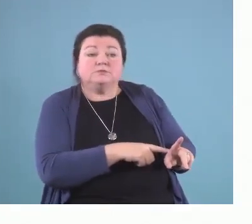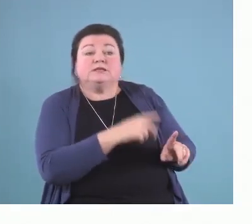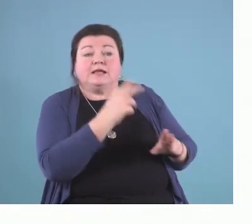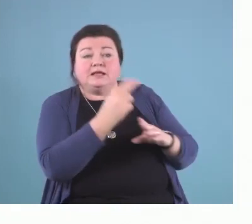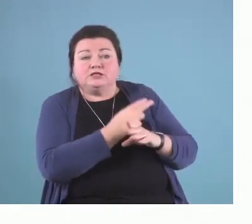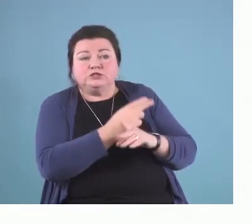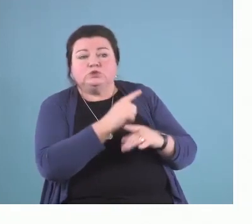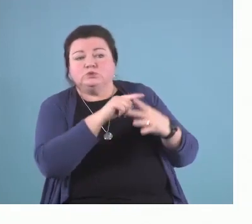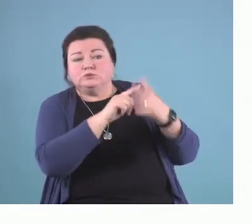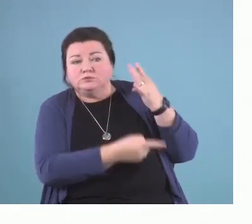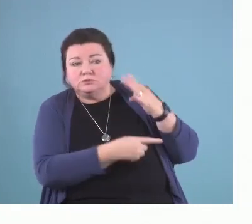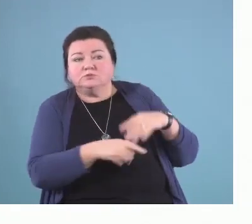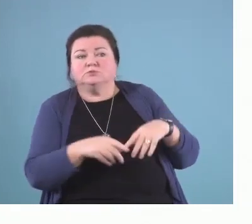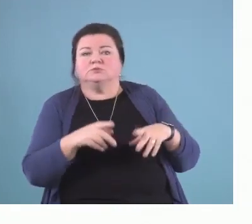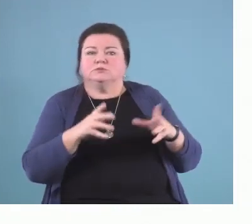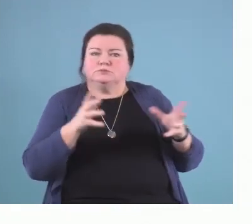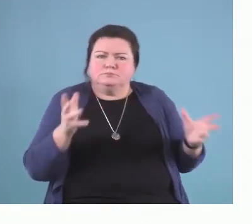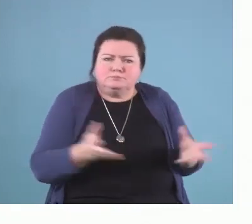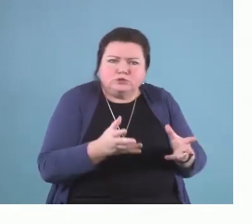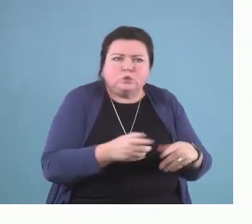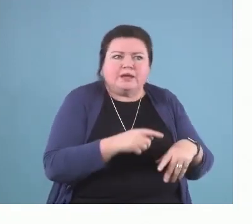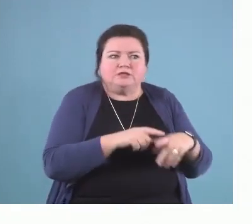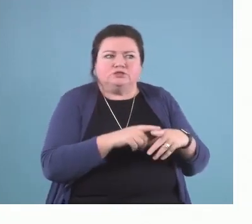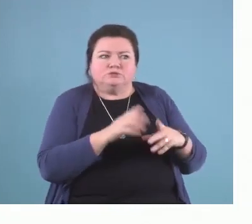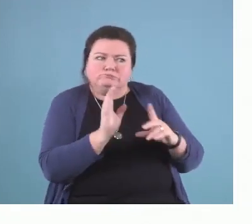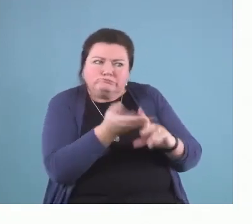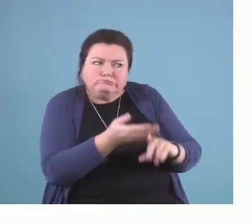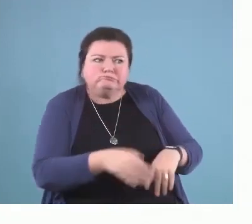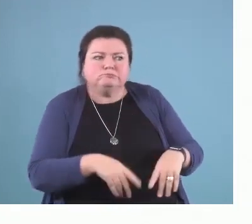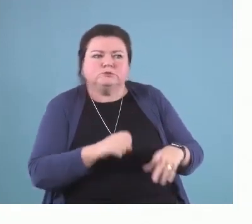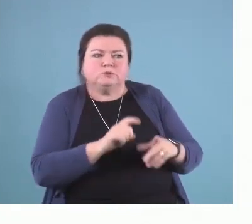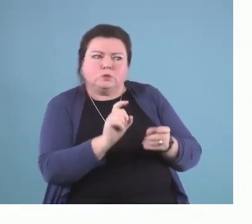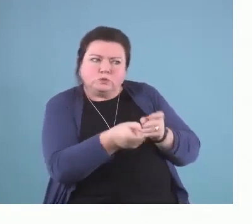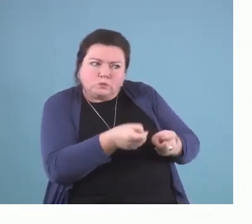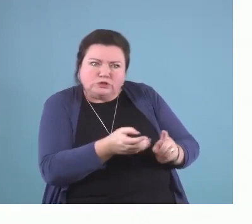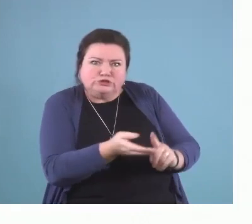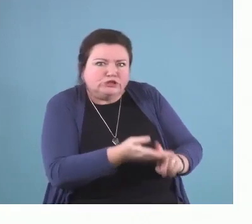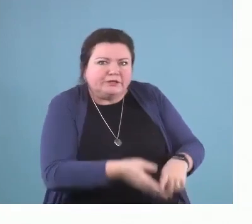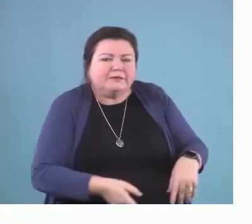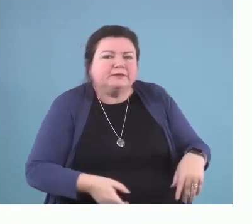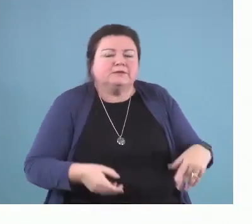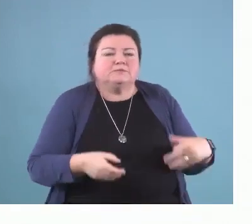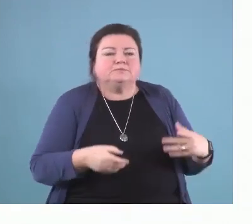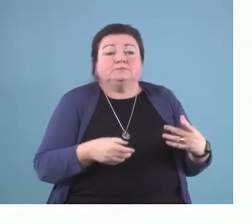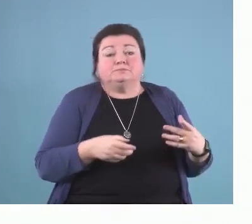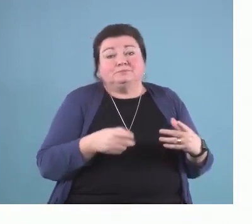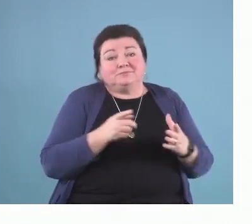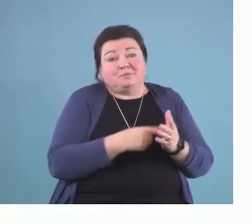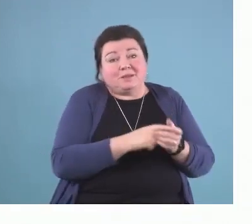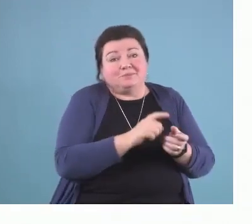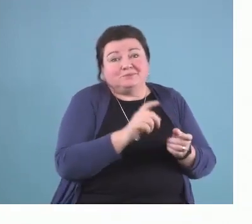functions such as persuasion or modeling or coercion. And coercion actually works sometimes.